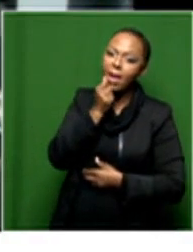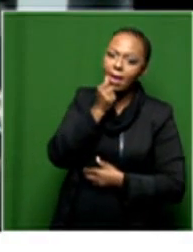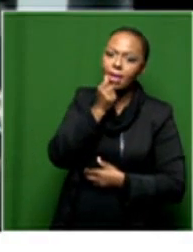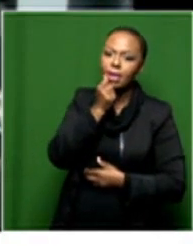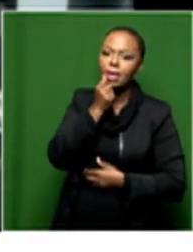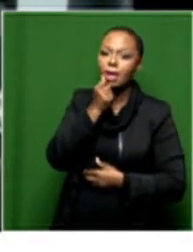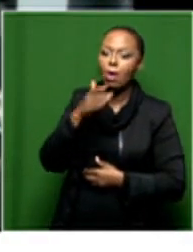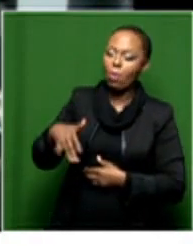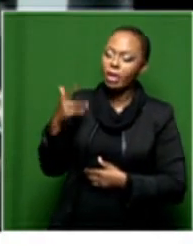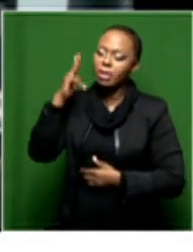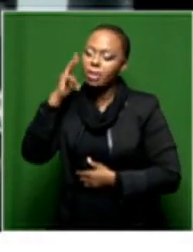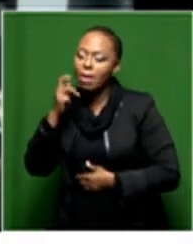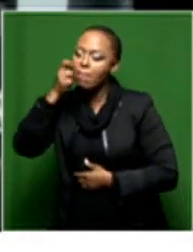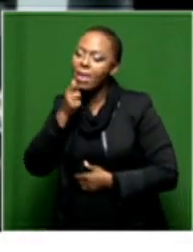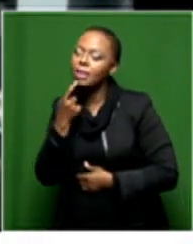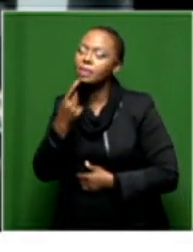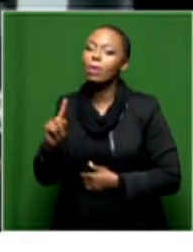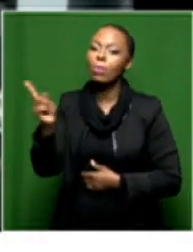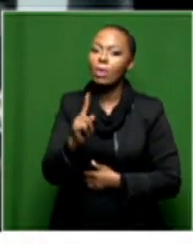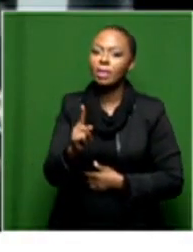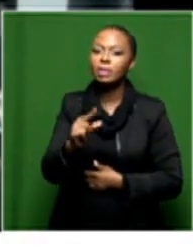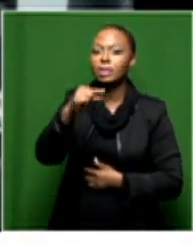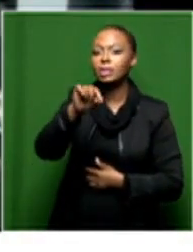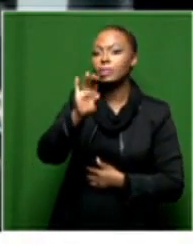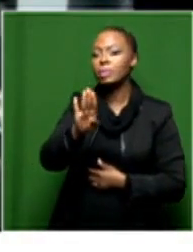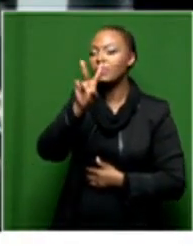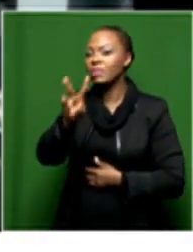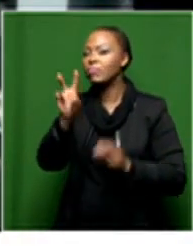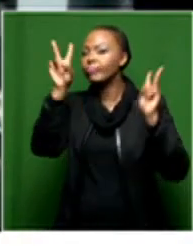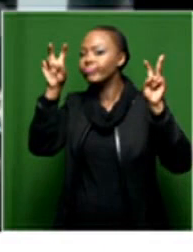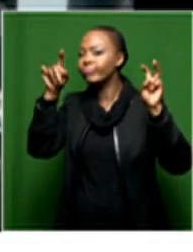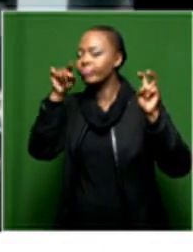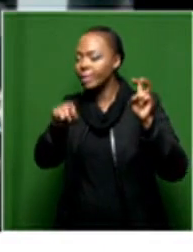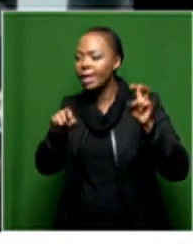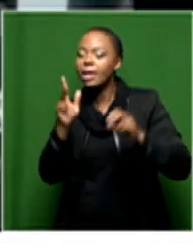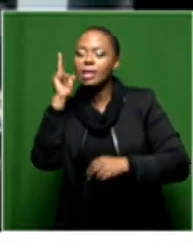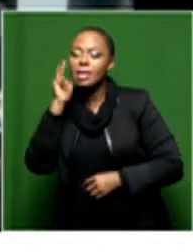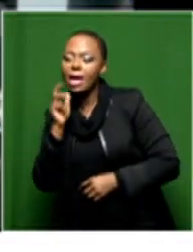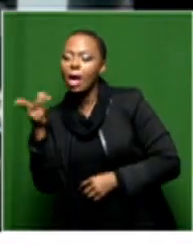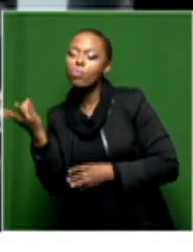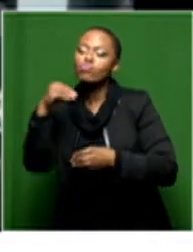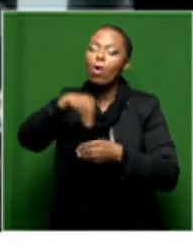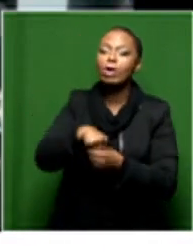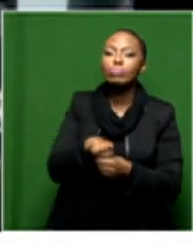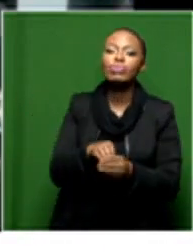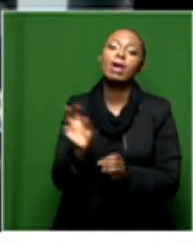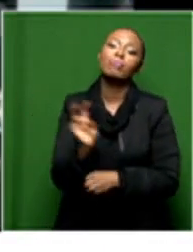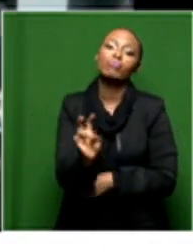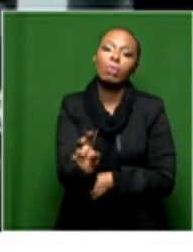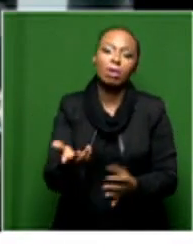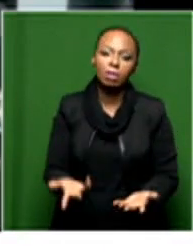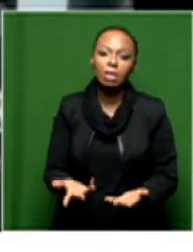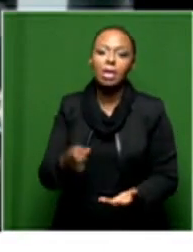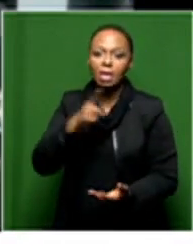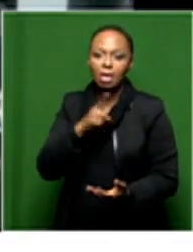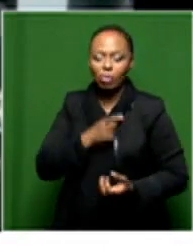what men are saying when it comes to gender-based violence. So, to hear their contribution through poetry, that's